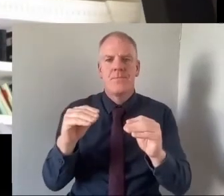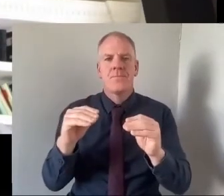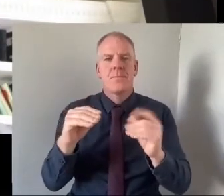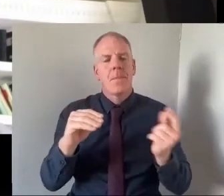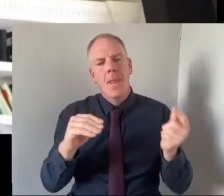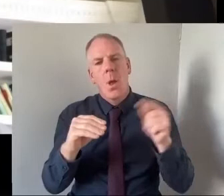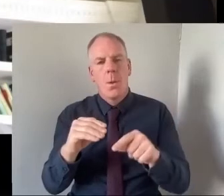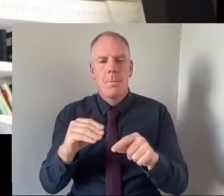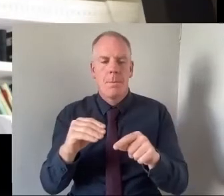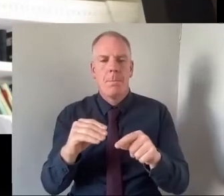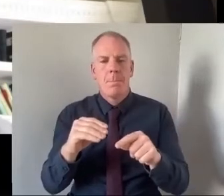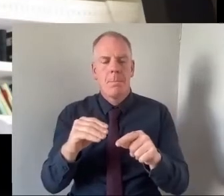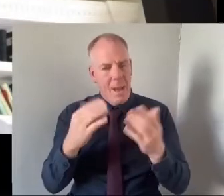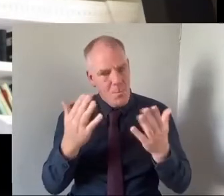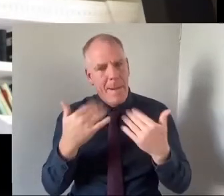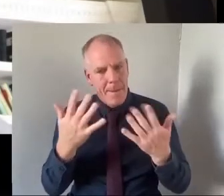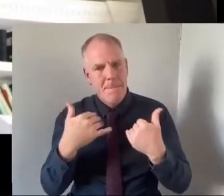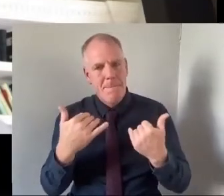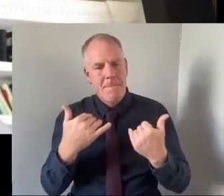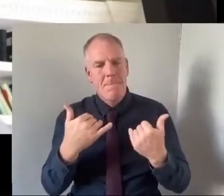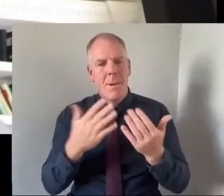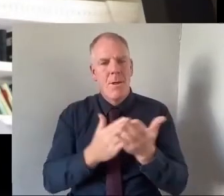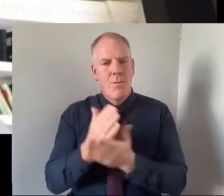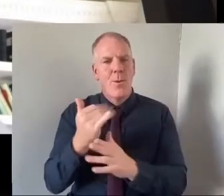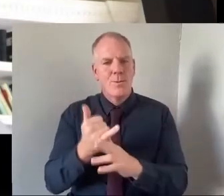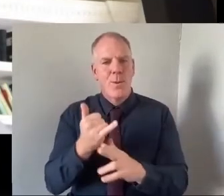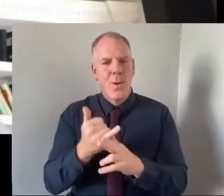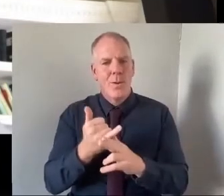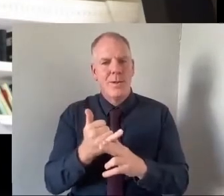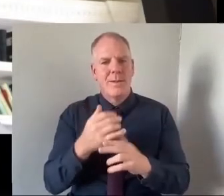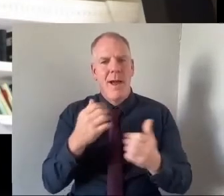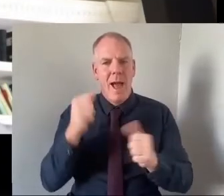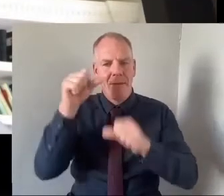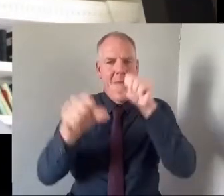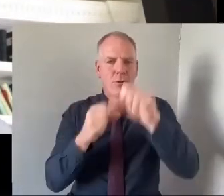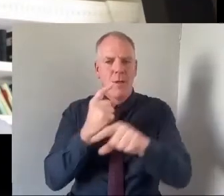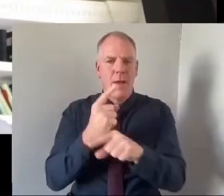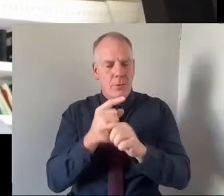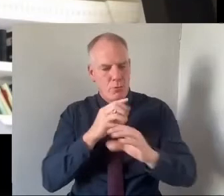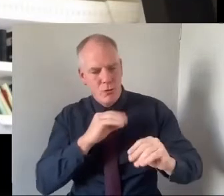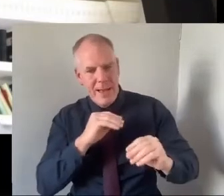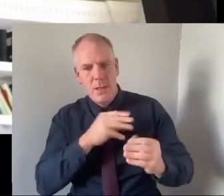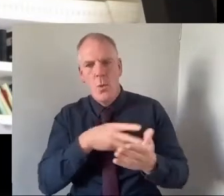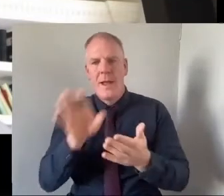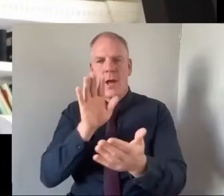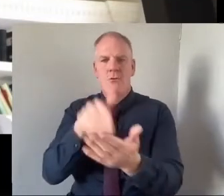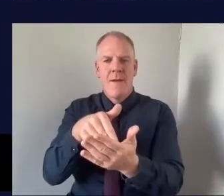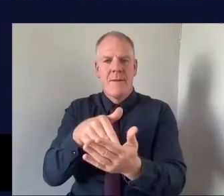at that they are welcome in the school and that they have a meaningful adult to talk to them when they do come in.